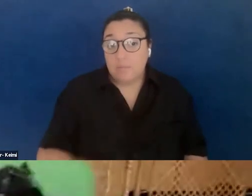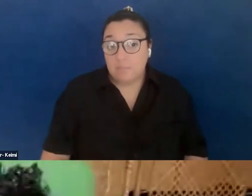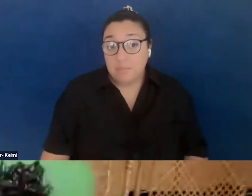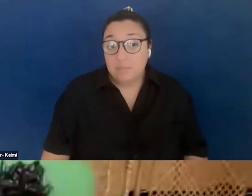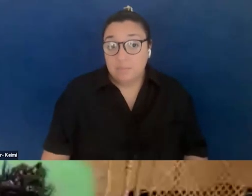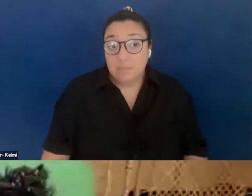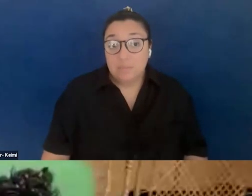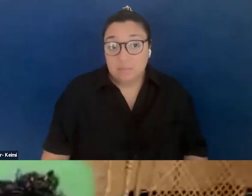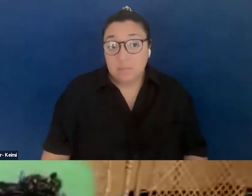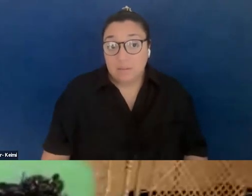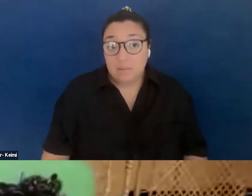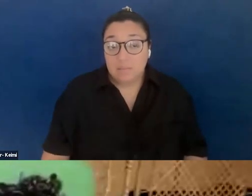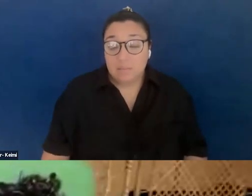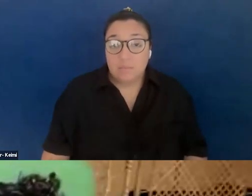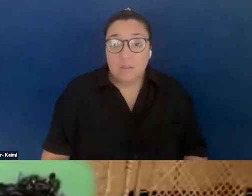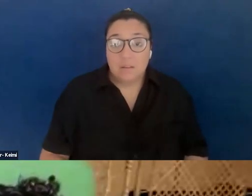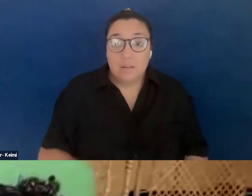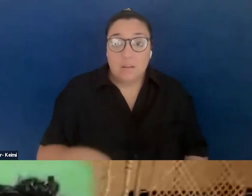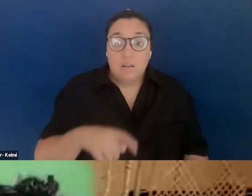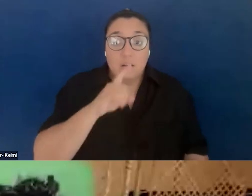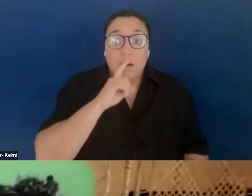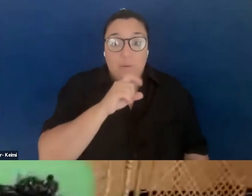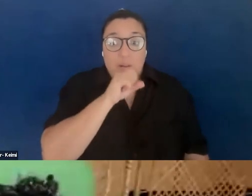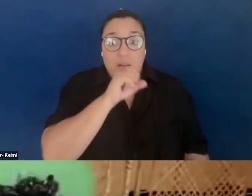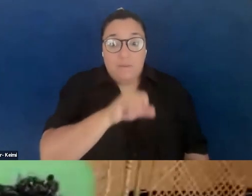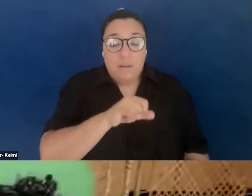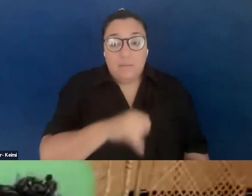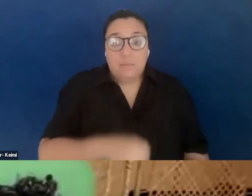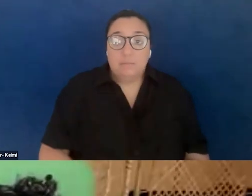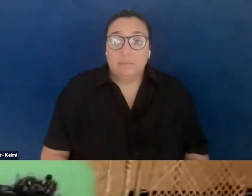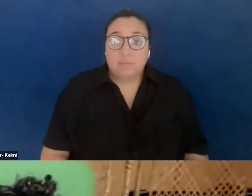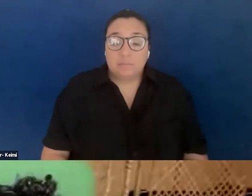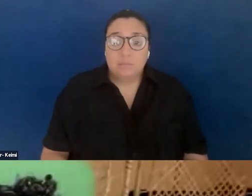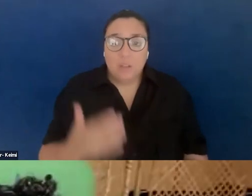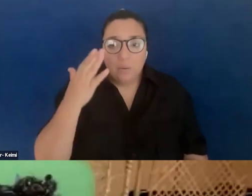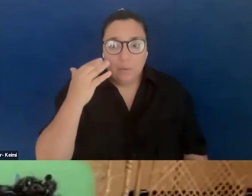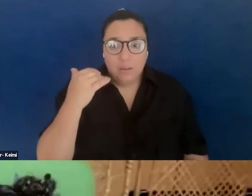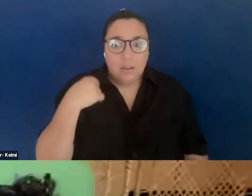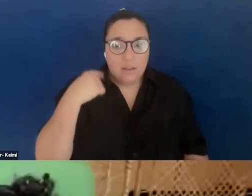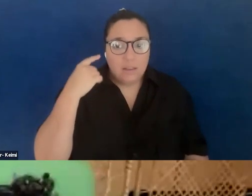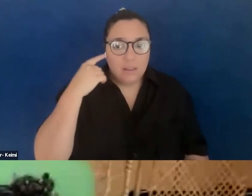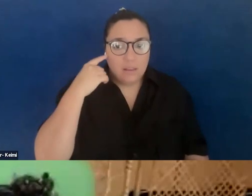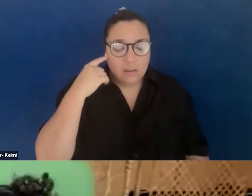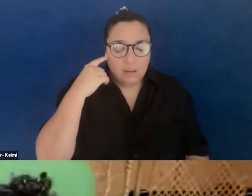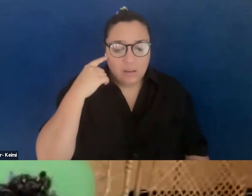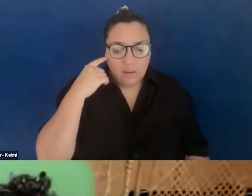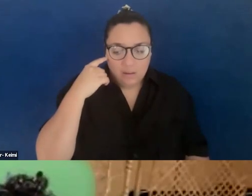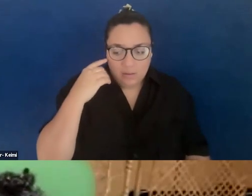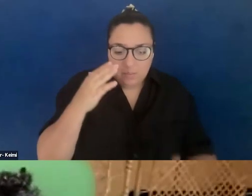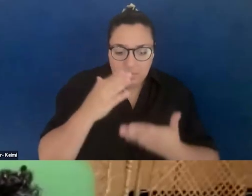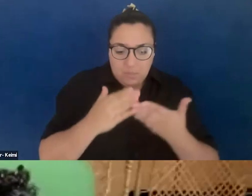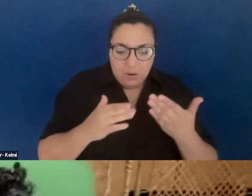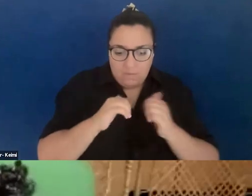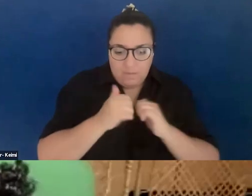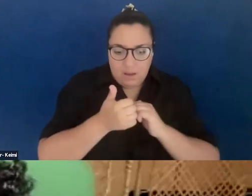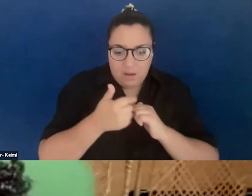really, I really do love that, because I think, um, part of the way that we come up,